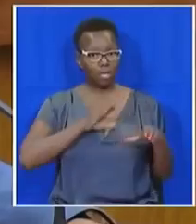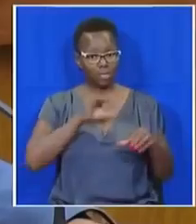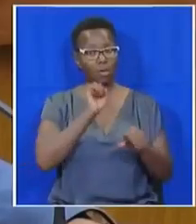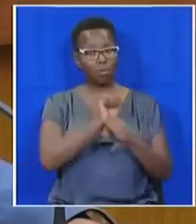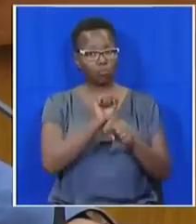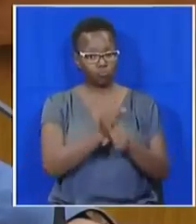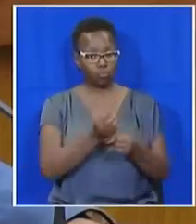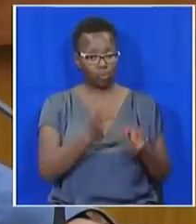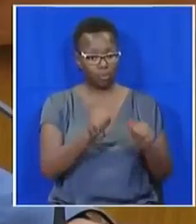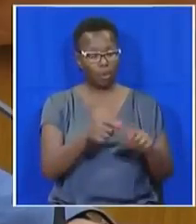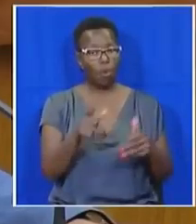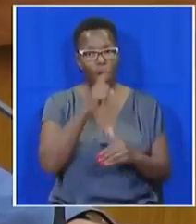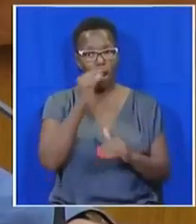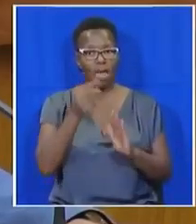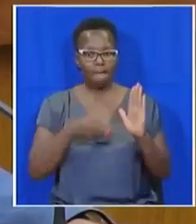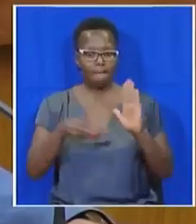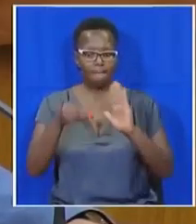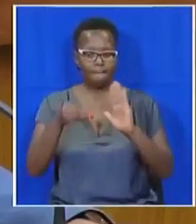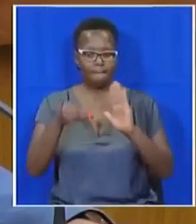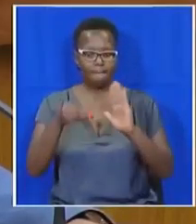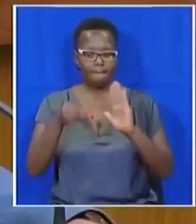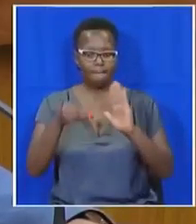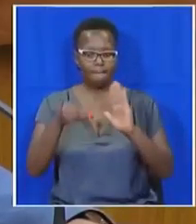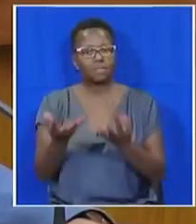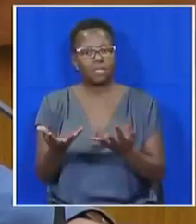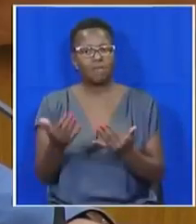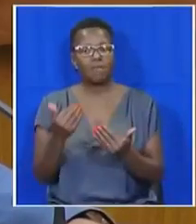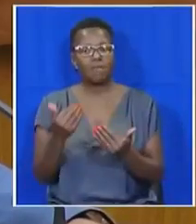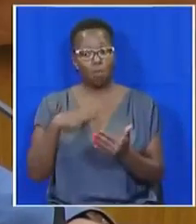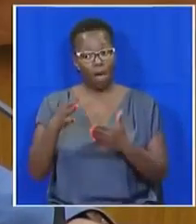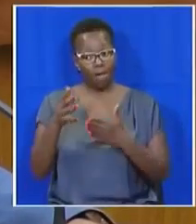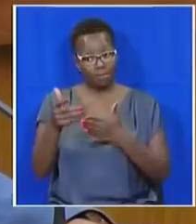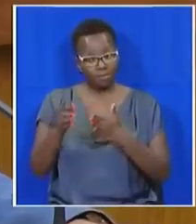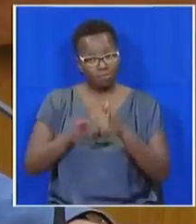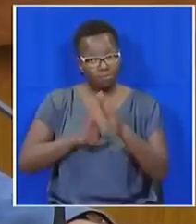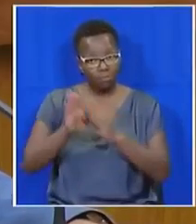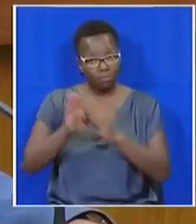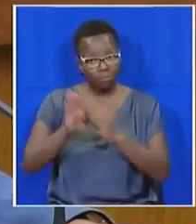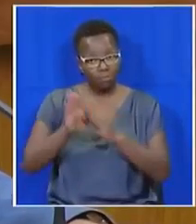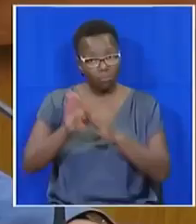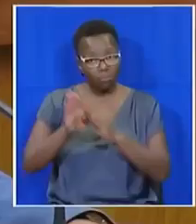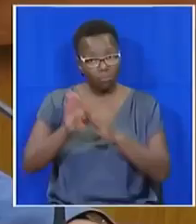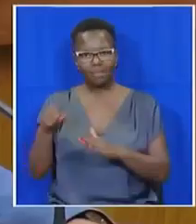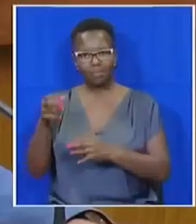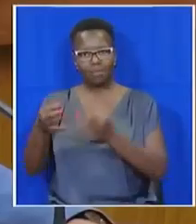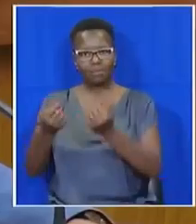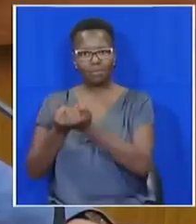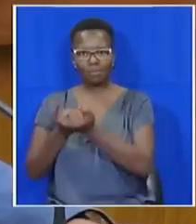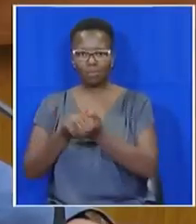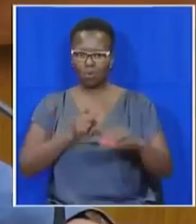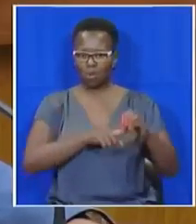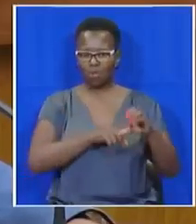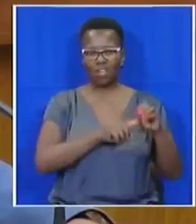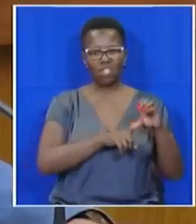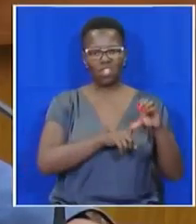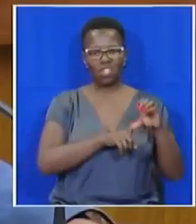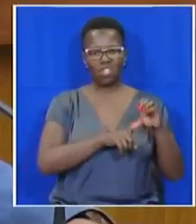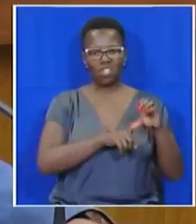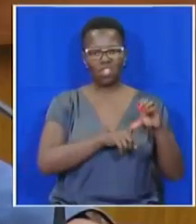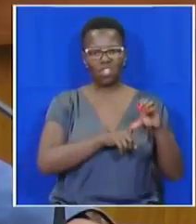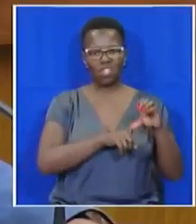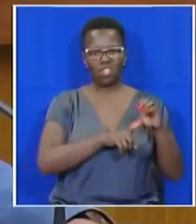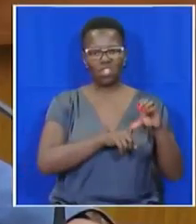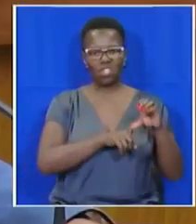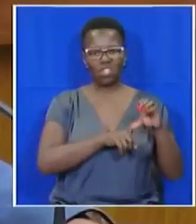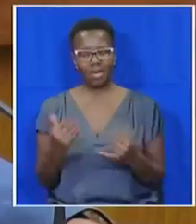housing list, to get ahead, you must have a political sponsor here in Parliament rather than a qualification. Today we are asked